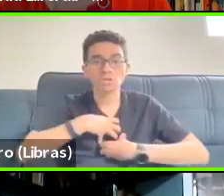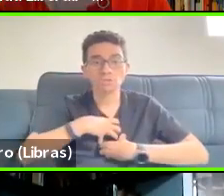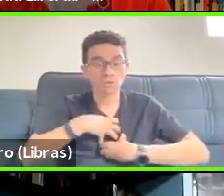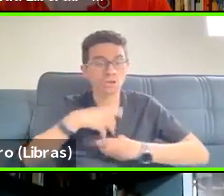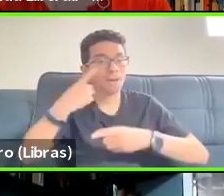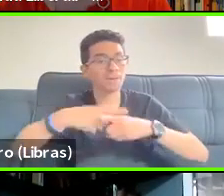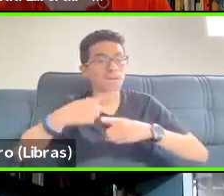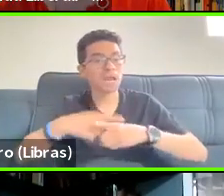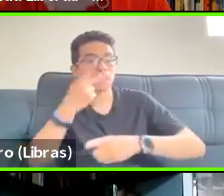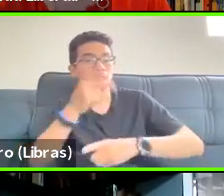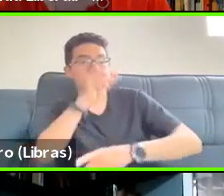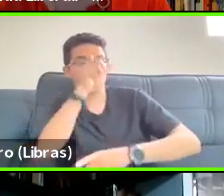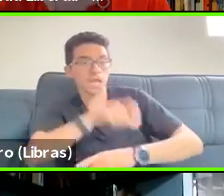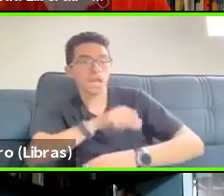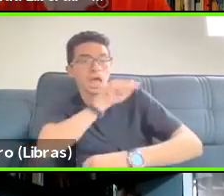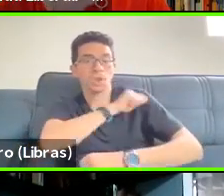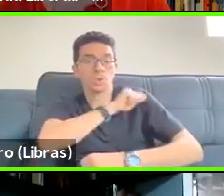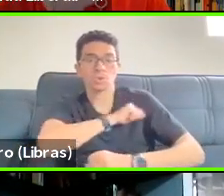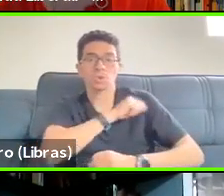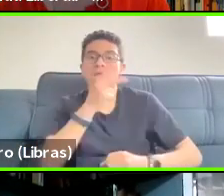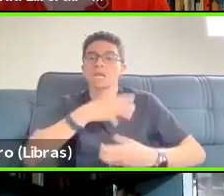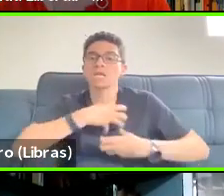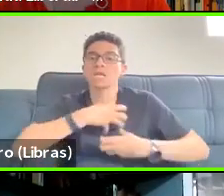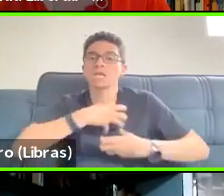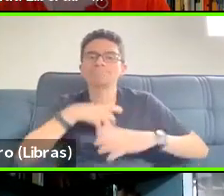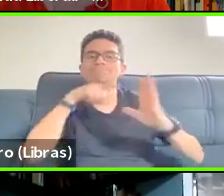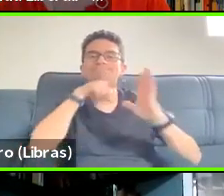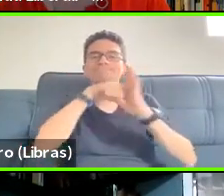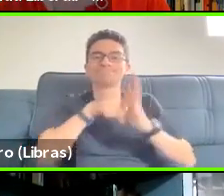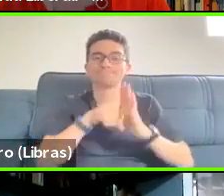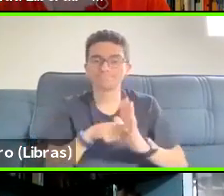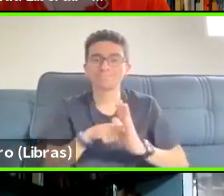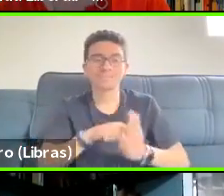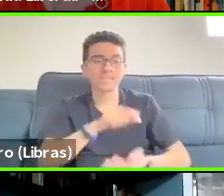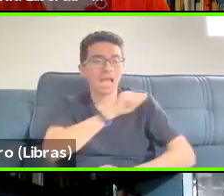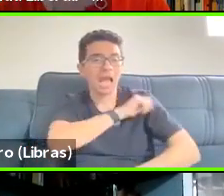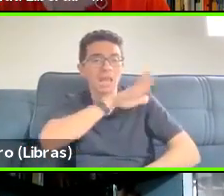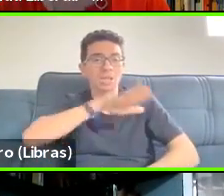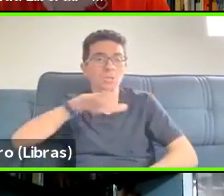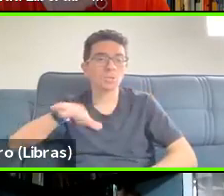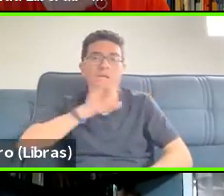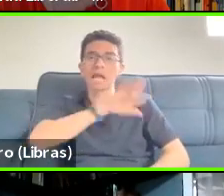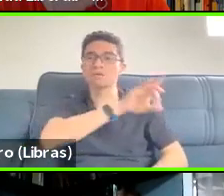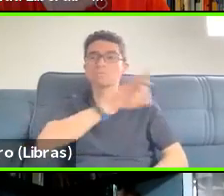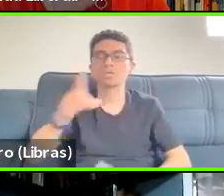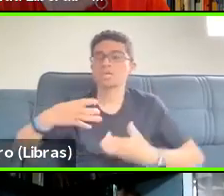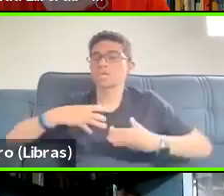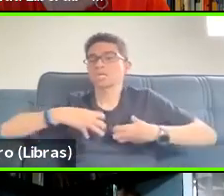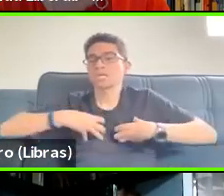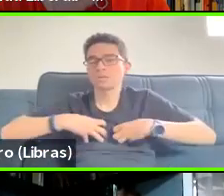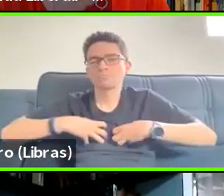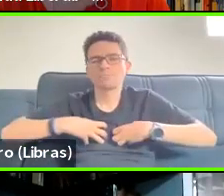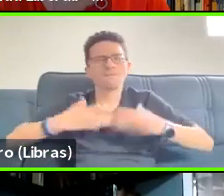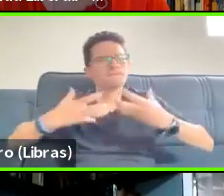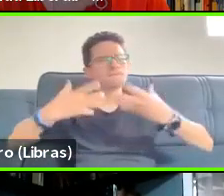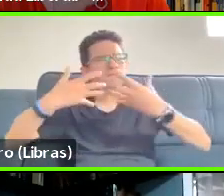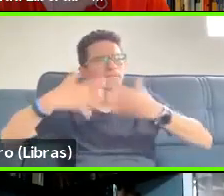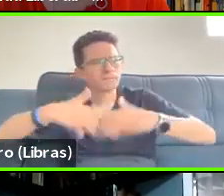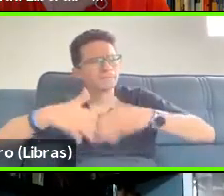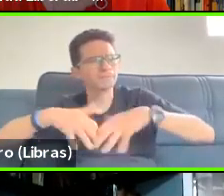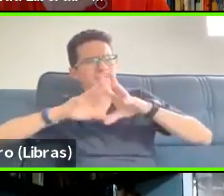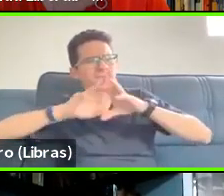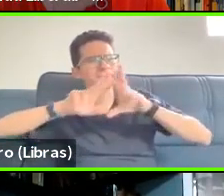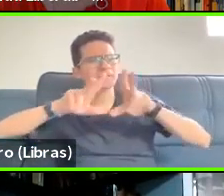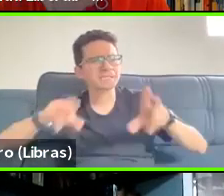student in that room. Right. So suddenly you've got like all these triangles. And then the second thing is this fundamental